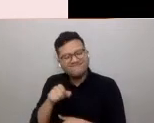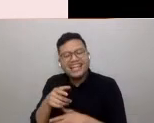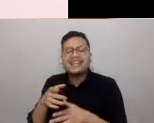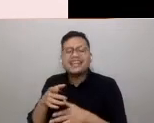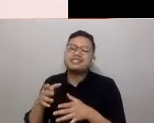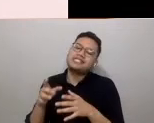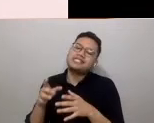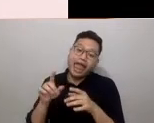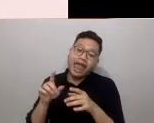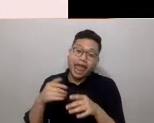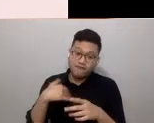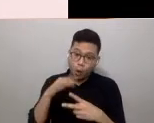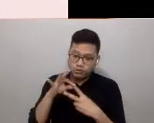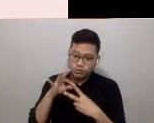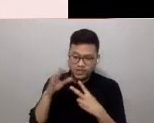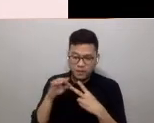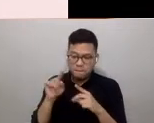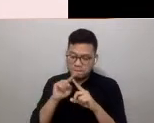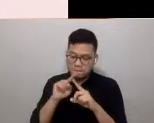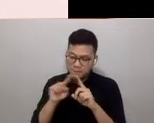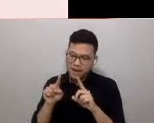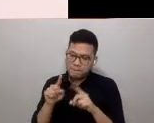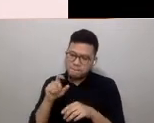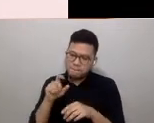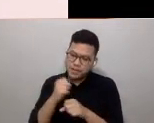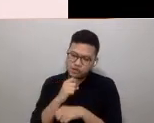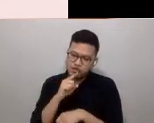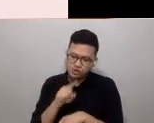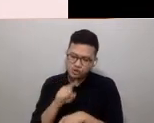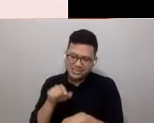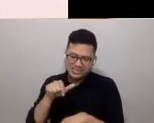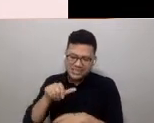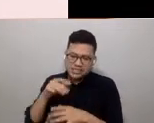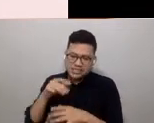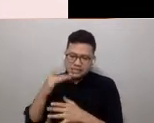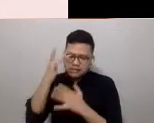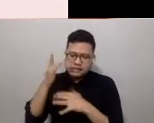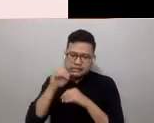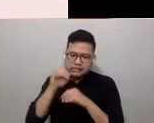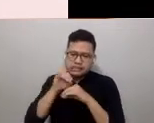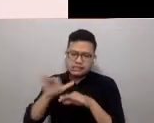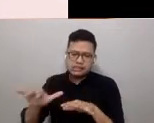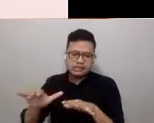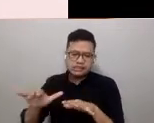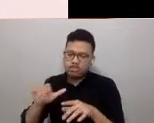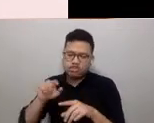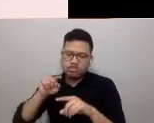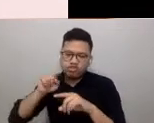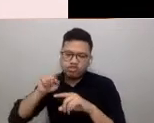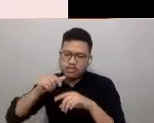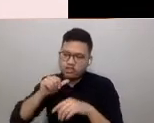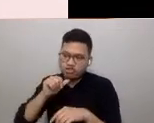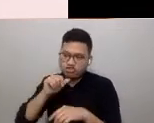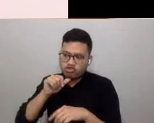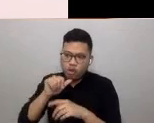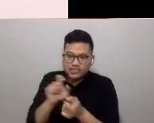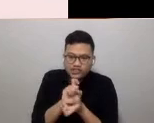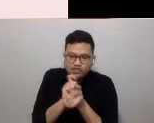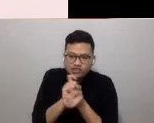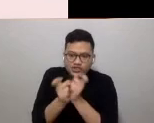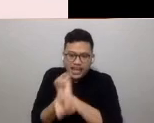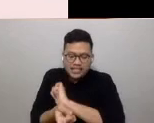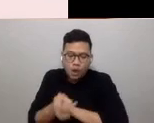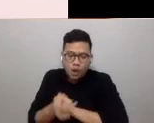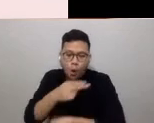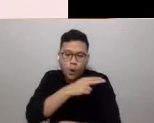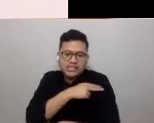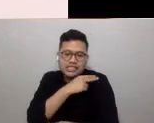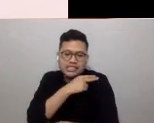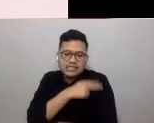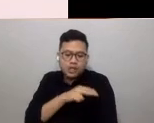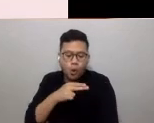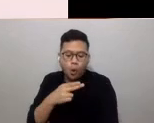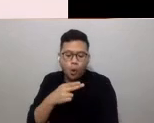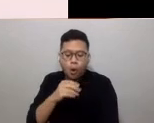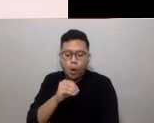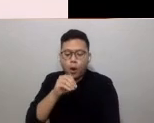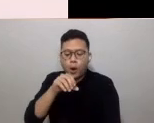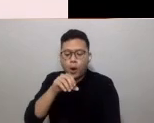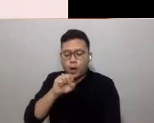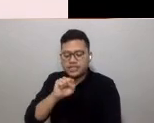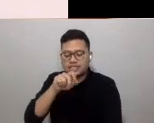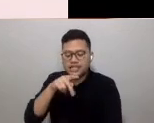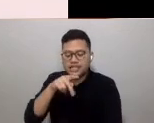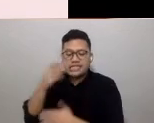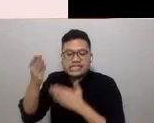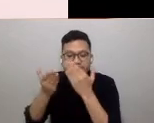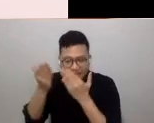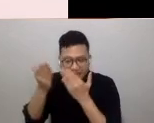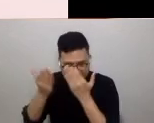ensure that the pandemic does not swing the hospitality pendulum far from the values and meaning of the word hospice, the